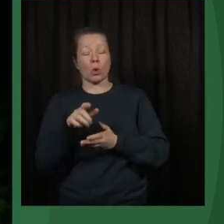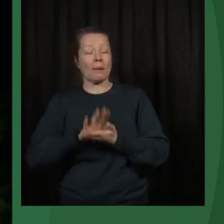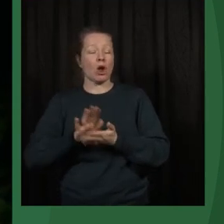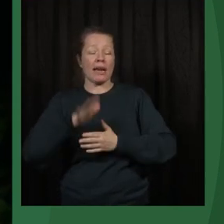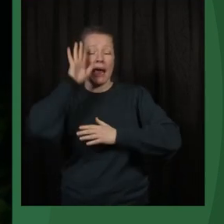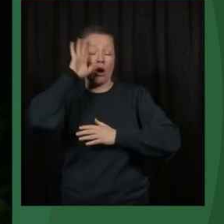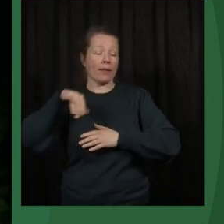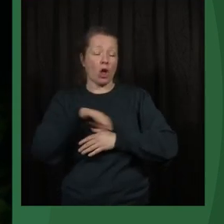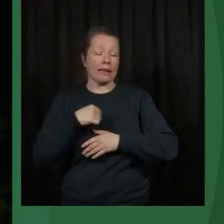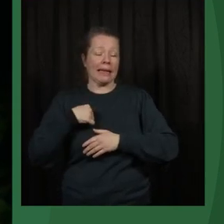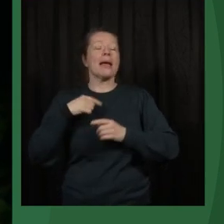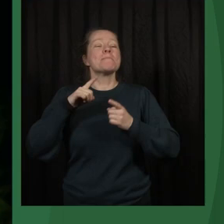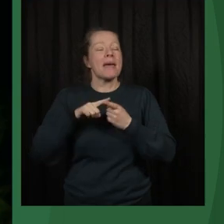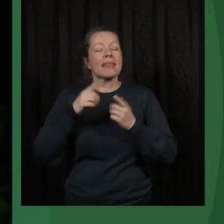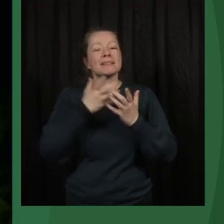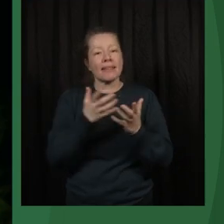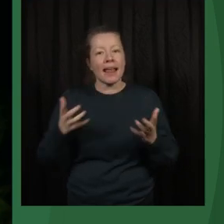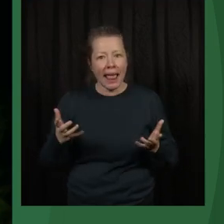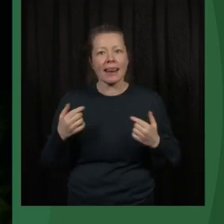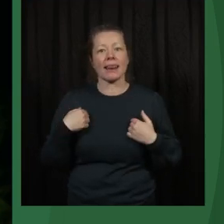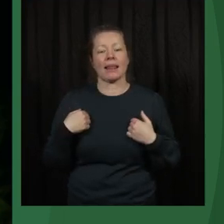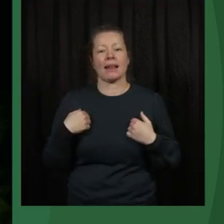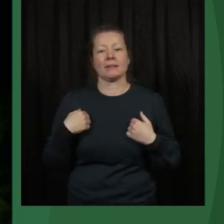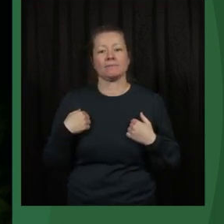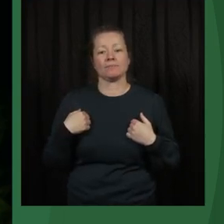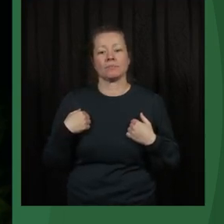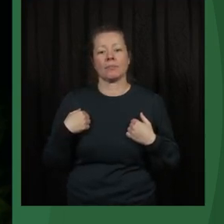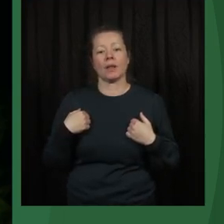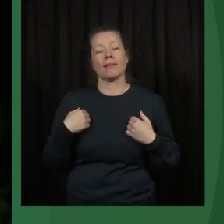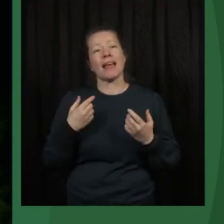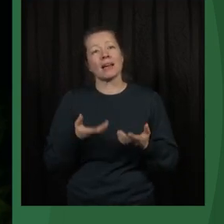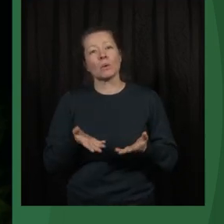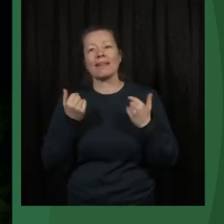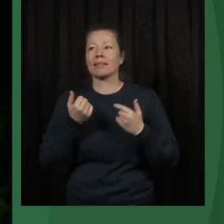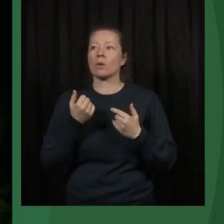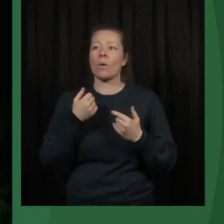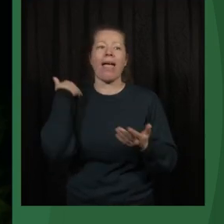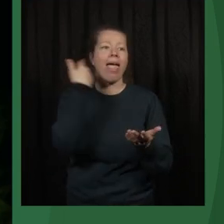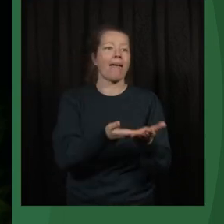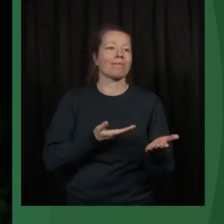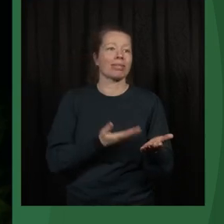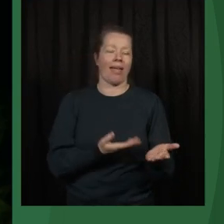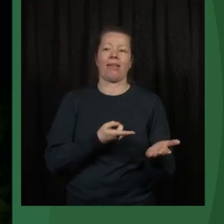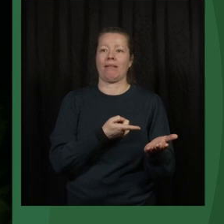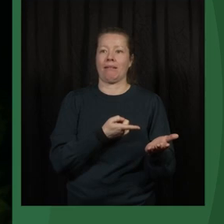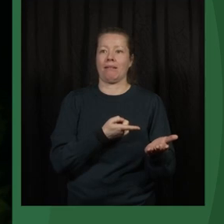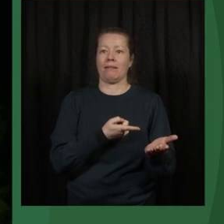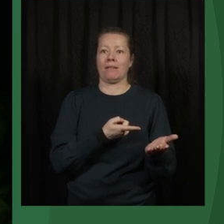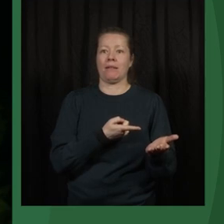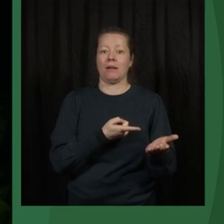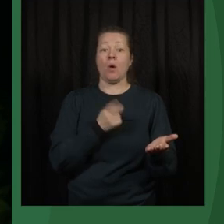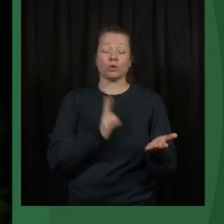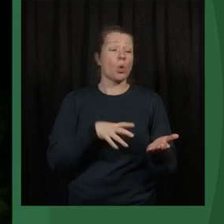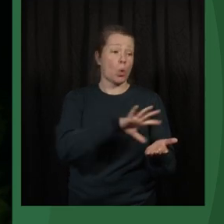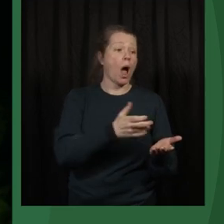all this. But generally speaking, of course, then it's easy to claim also local organization